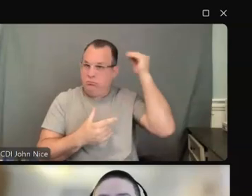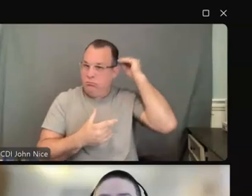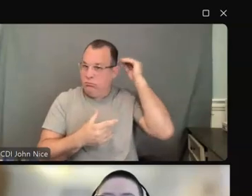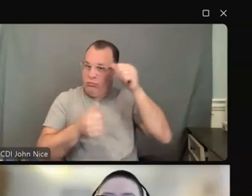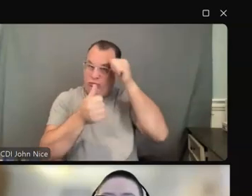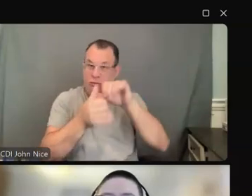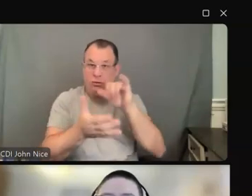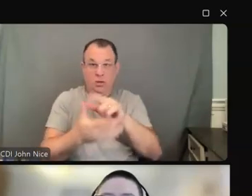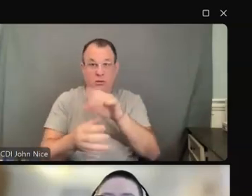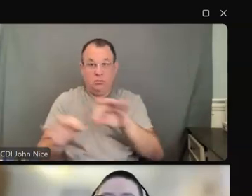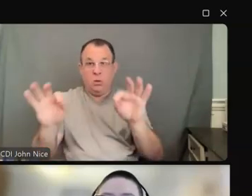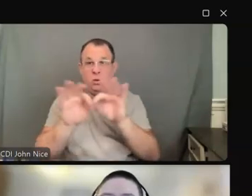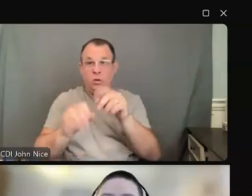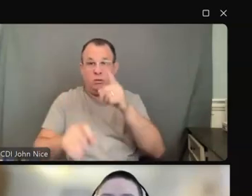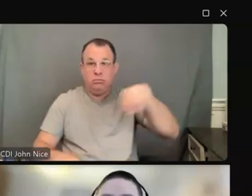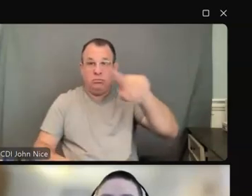about that.